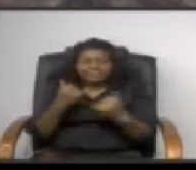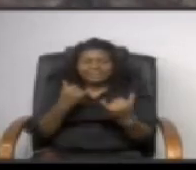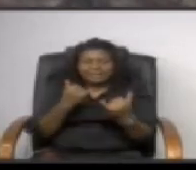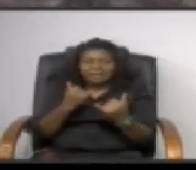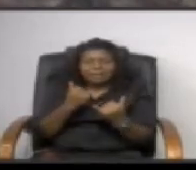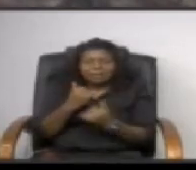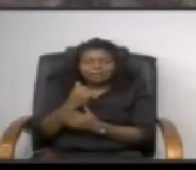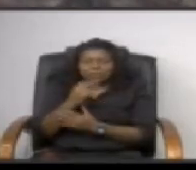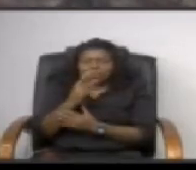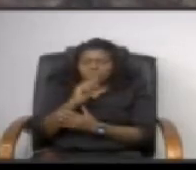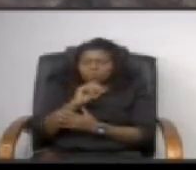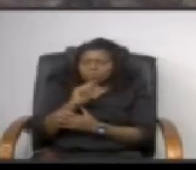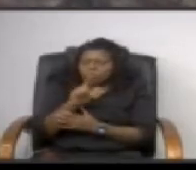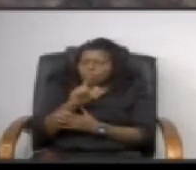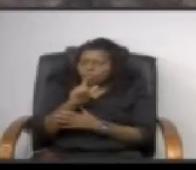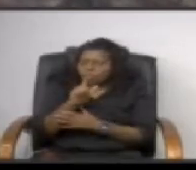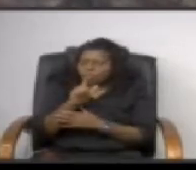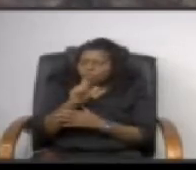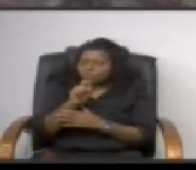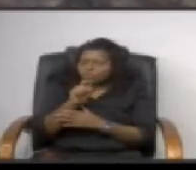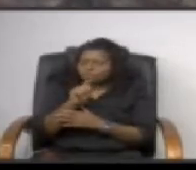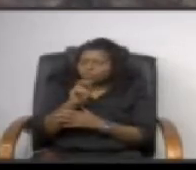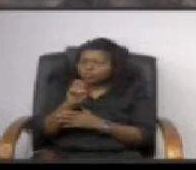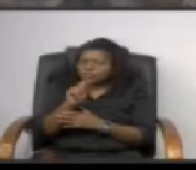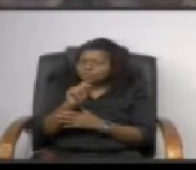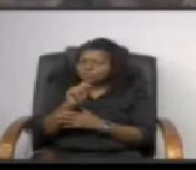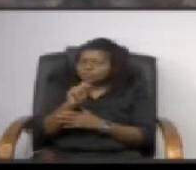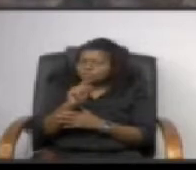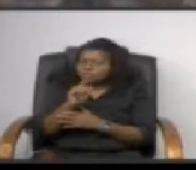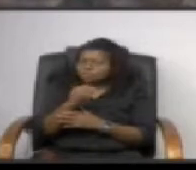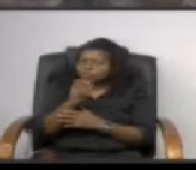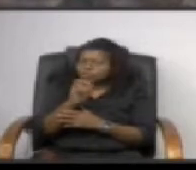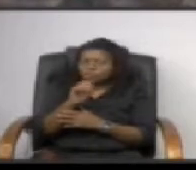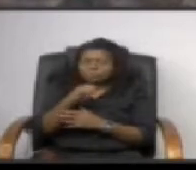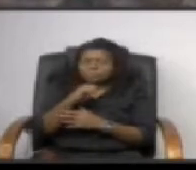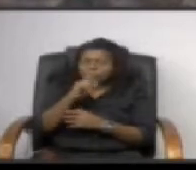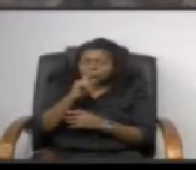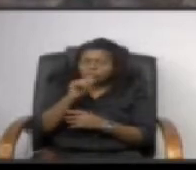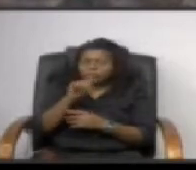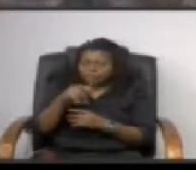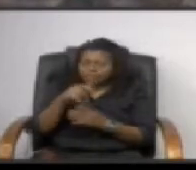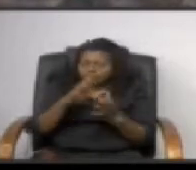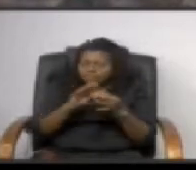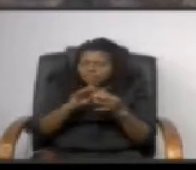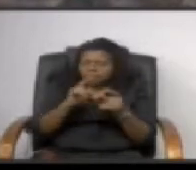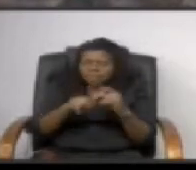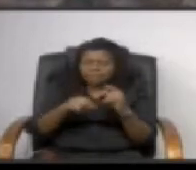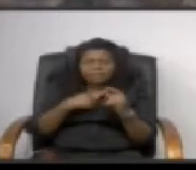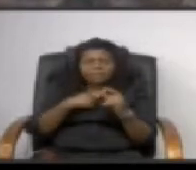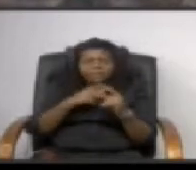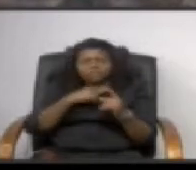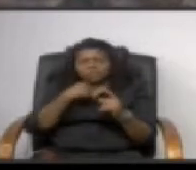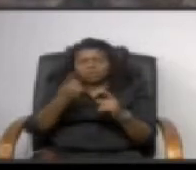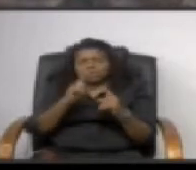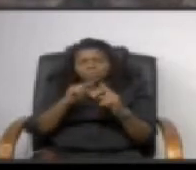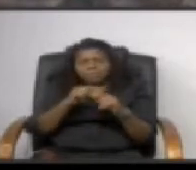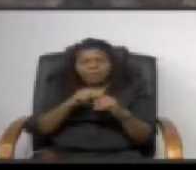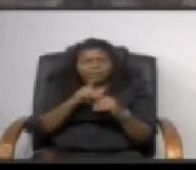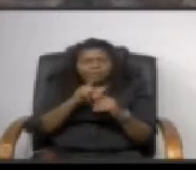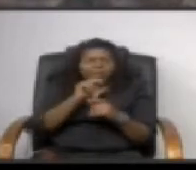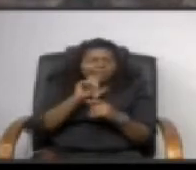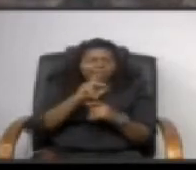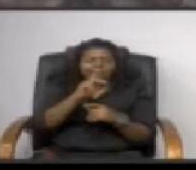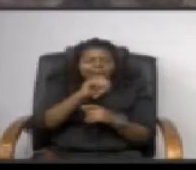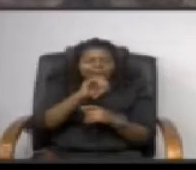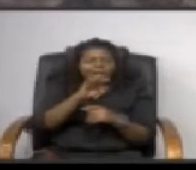wall street journal did i talk about that last time about how they just did an article talking about the lack of enforcement by the fcc like that one out of ten